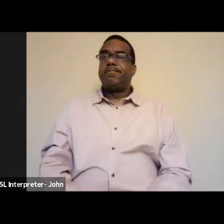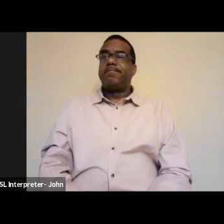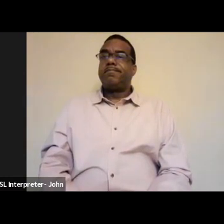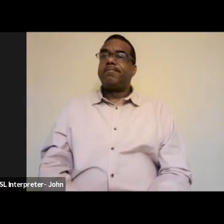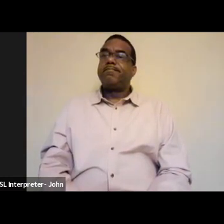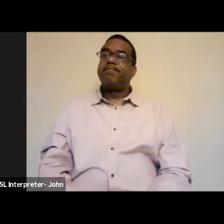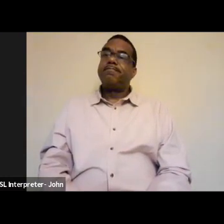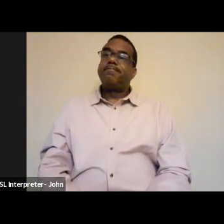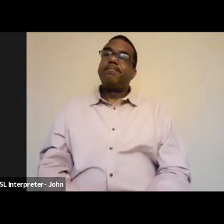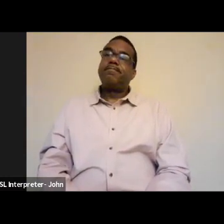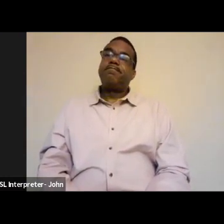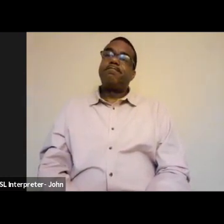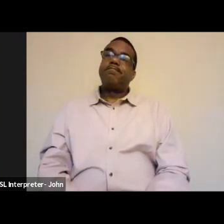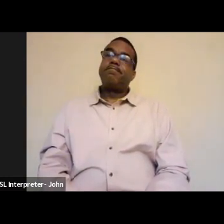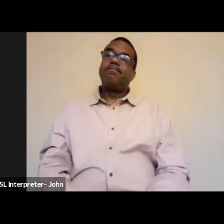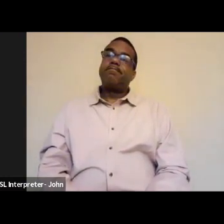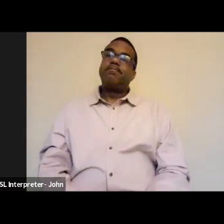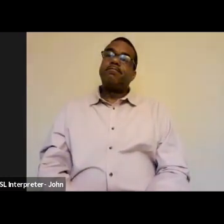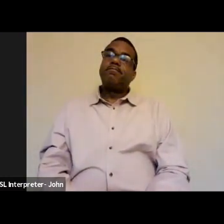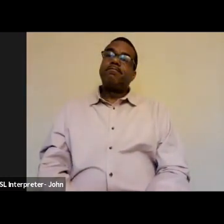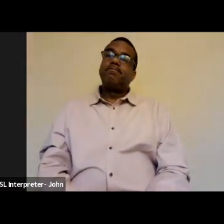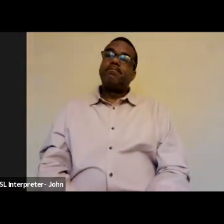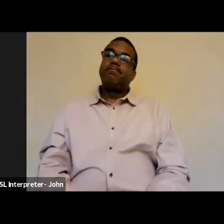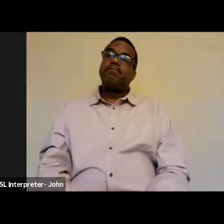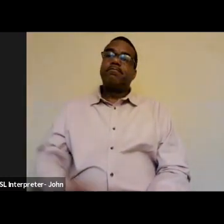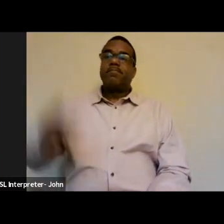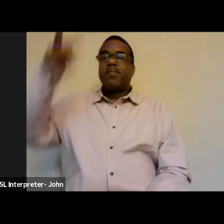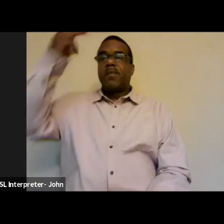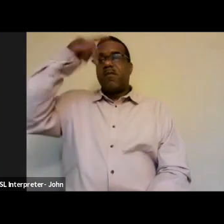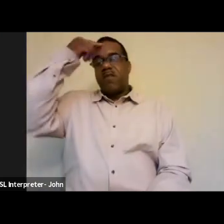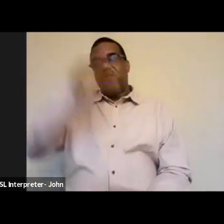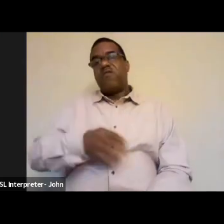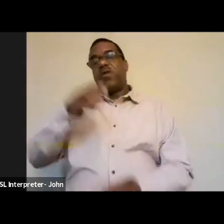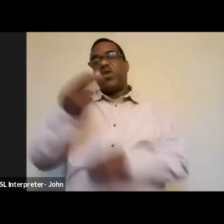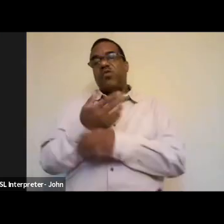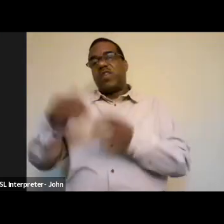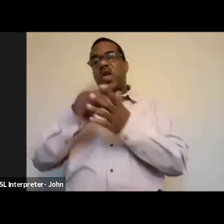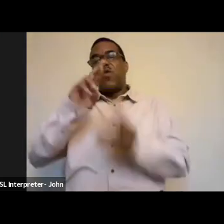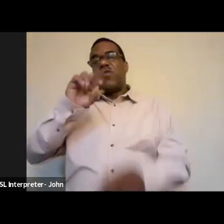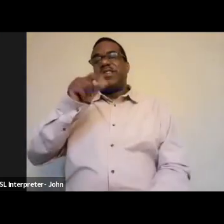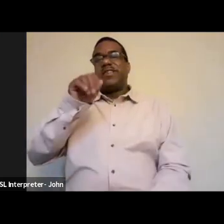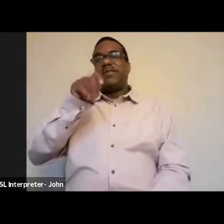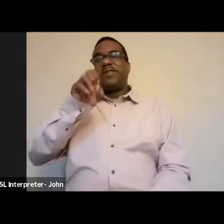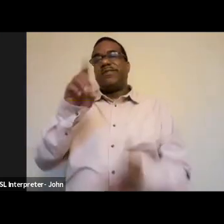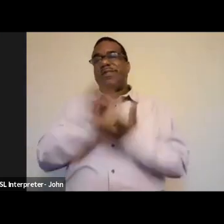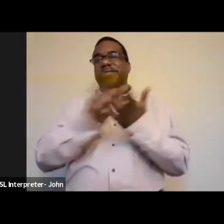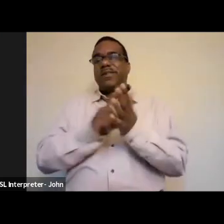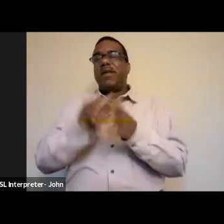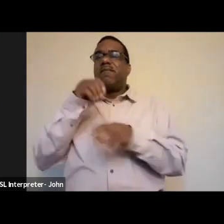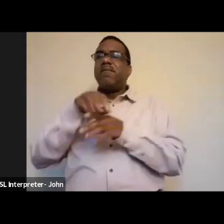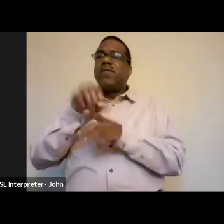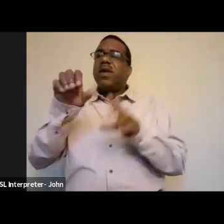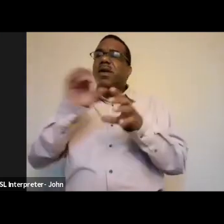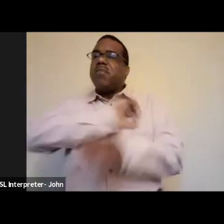How do you think the philosophy of regenerative design can benefit energy systems, since it seems that the